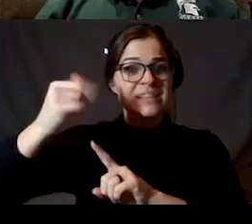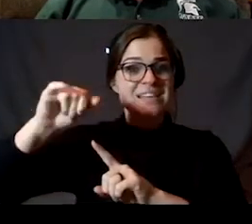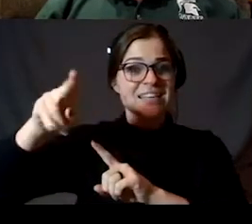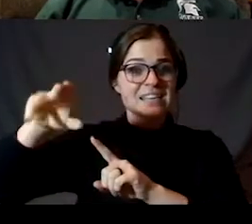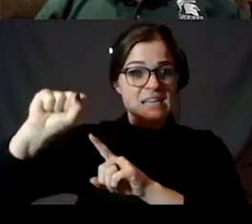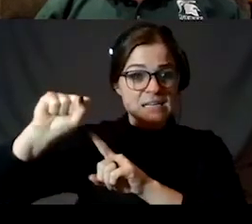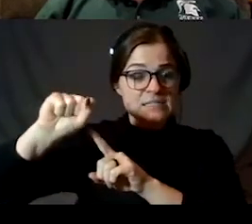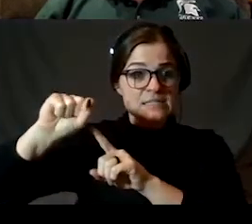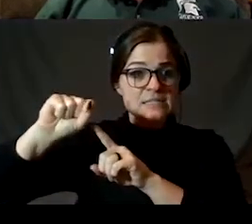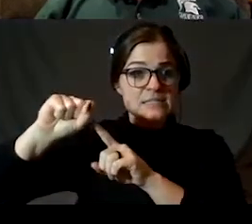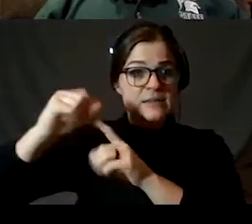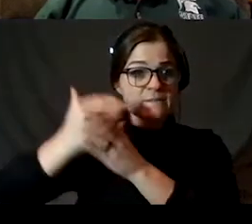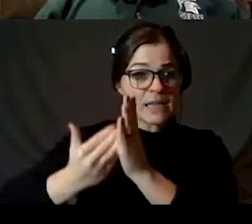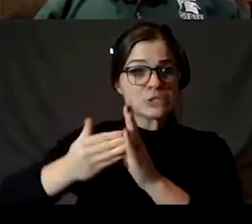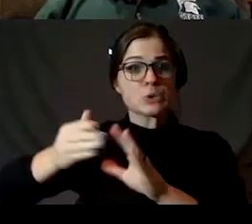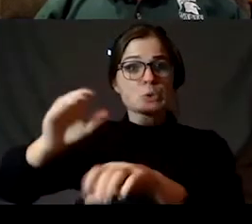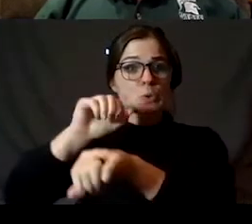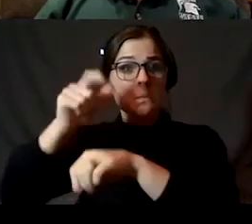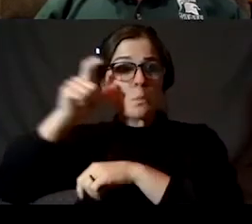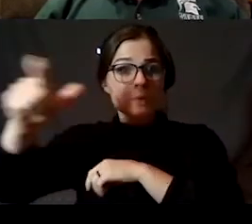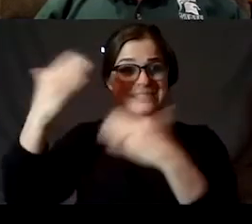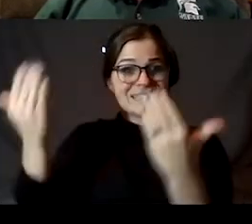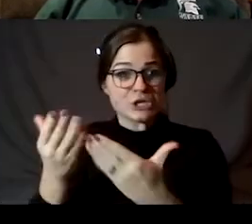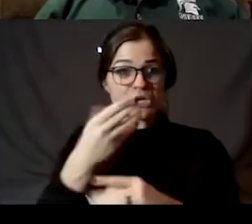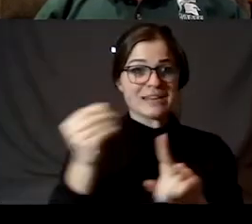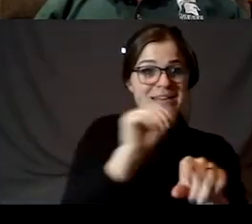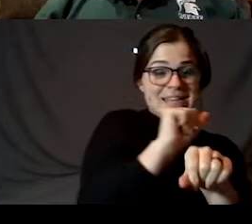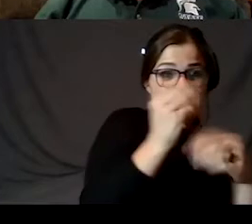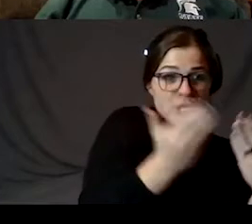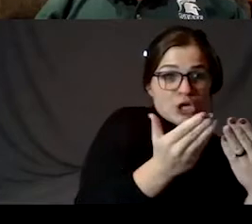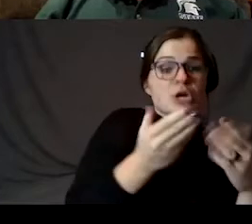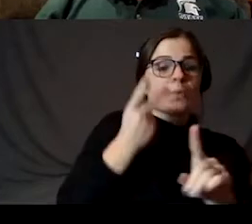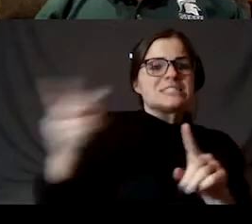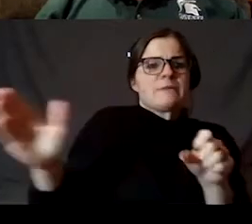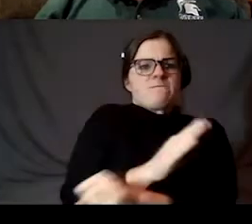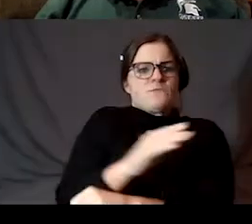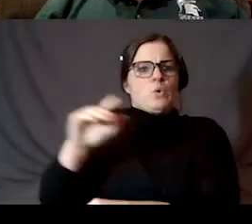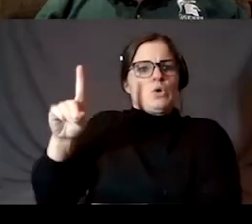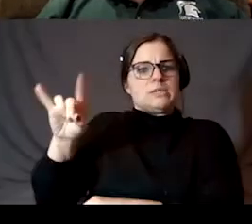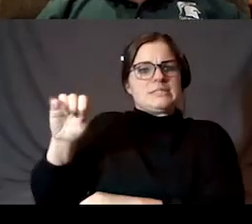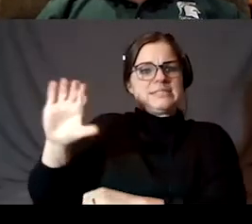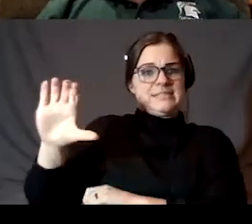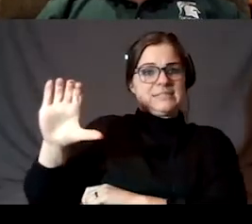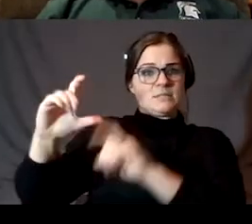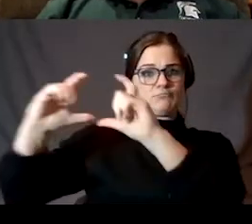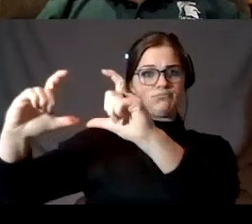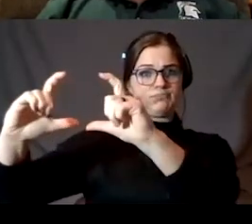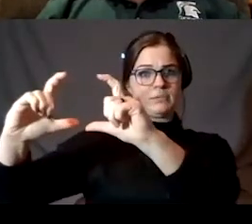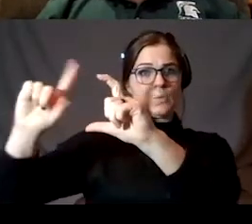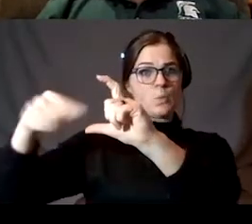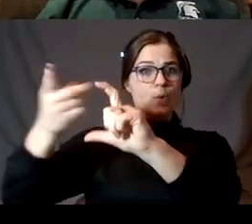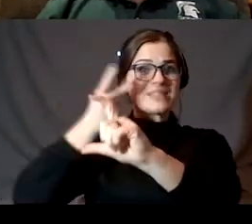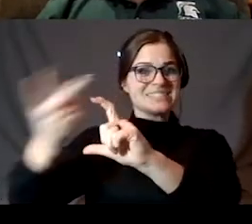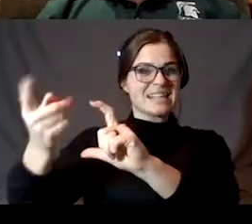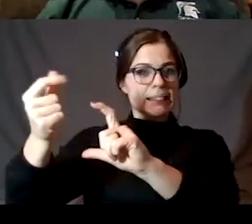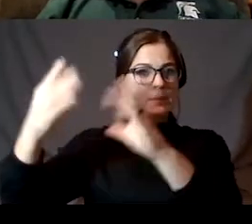the moon is over here and here, we would still see a entire disk. We would only see a little dimmer, because